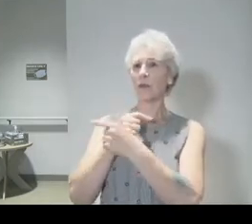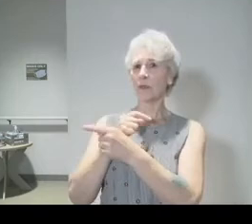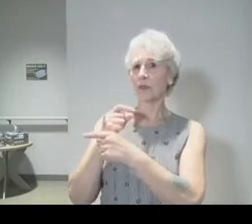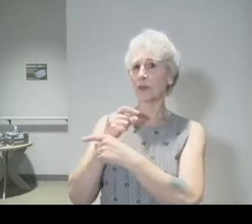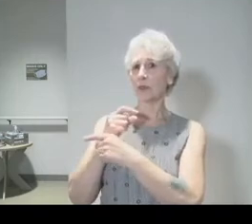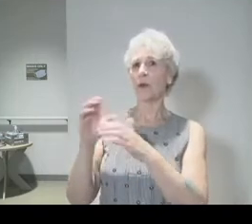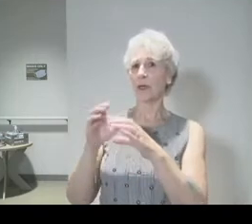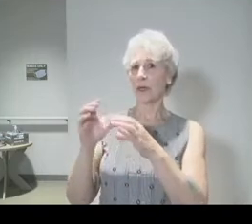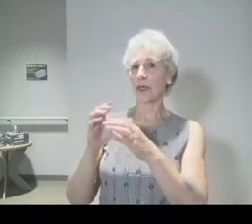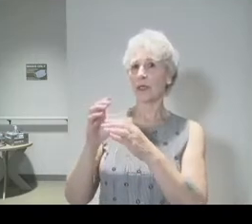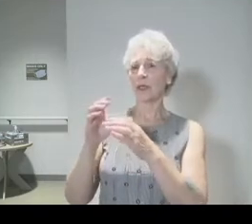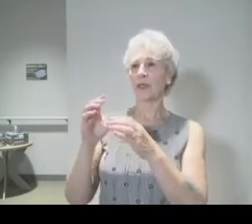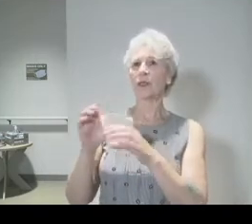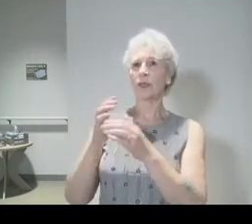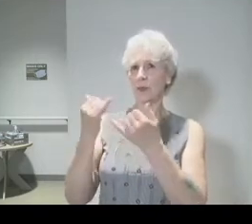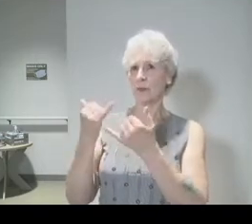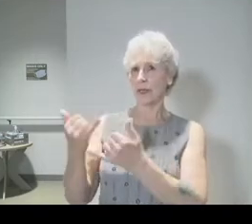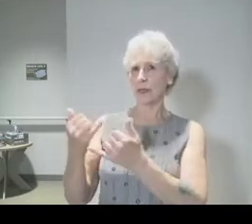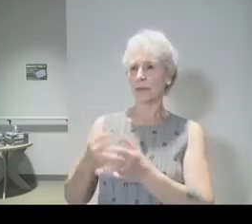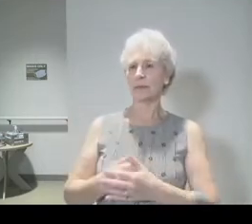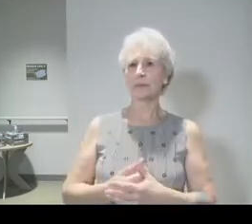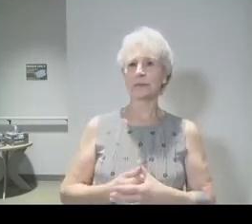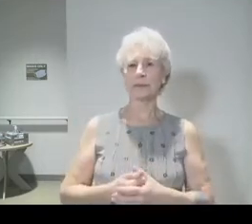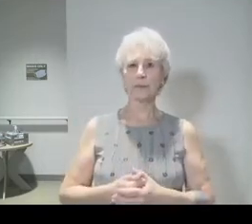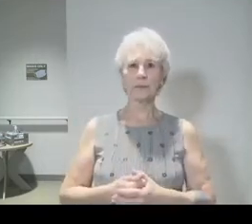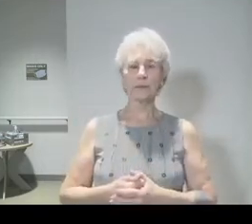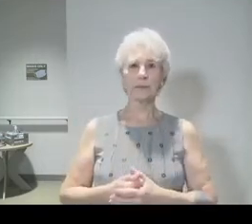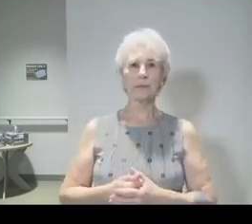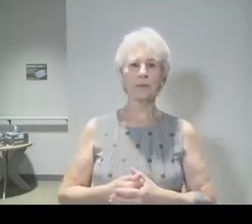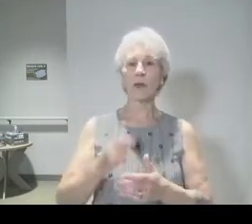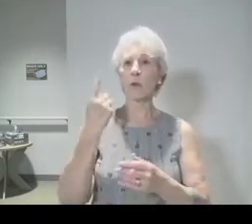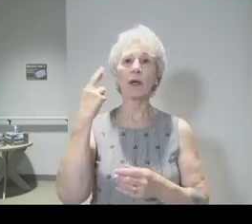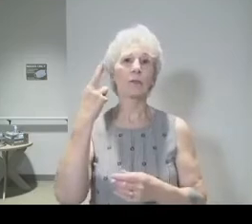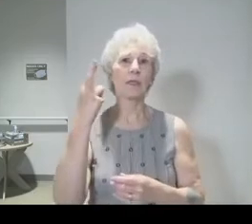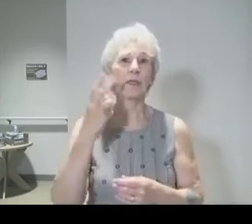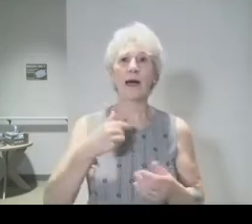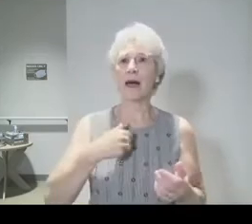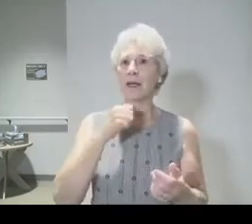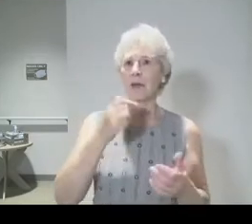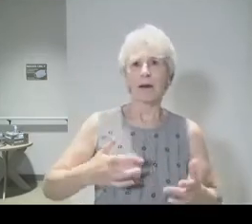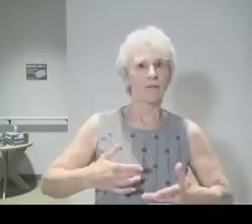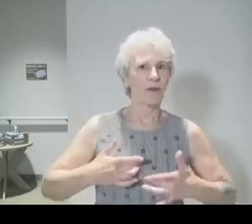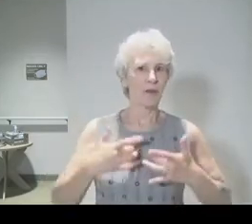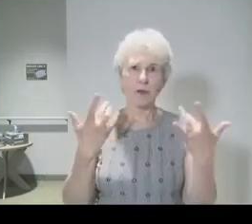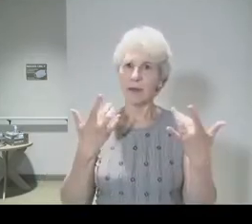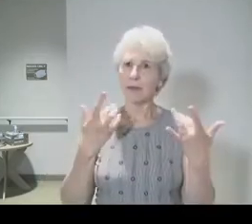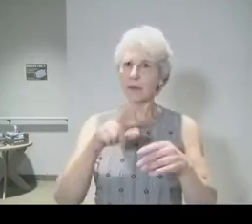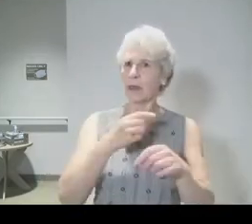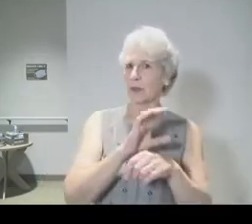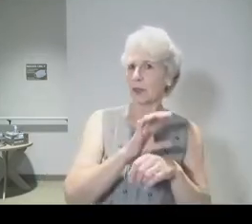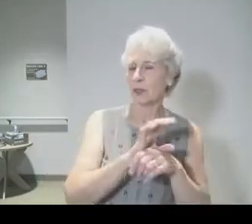And the rest of the disciples didn't know what he was talking about. Now, one of the reasons that I am not thrilled about churches